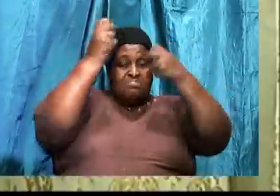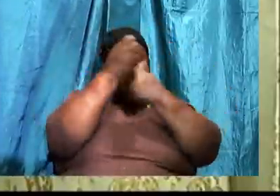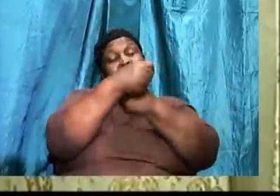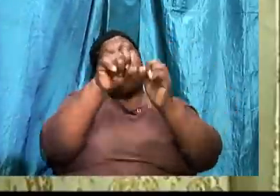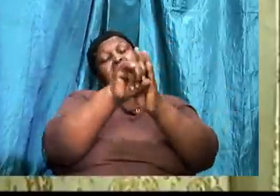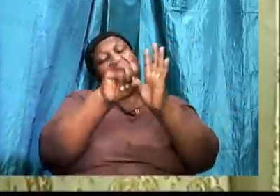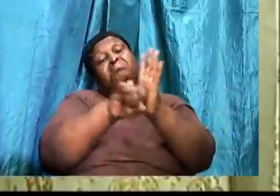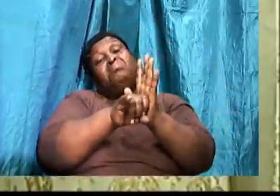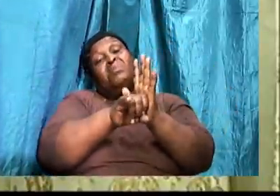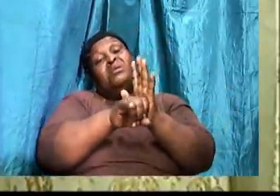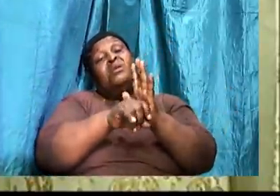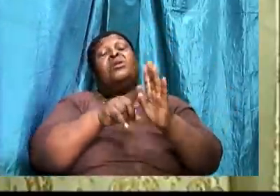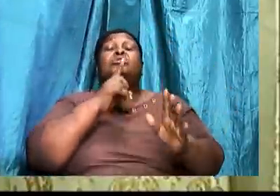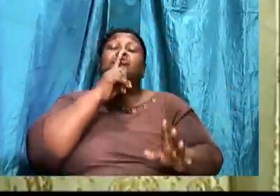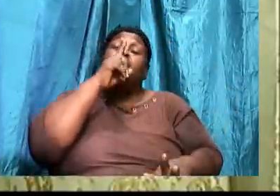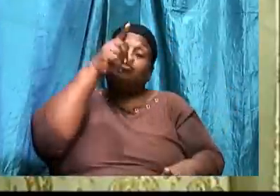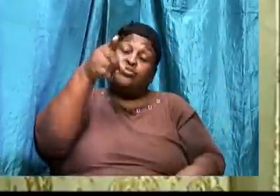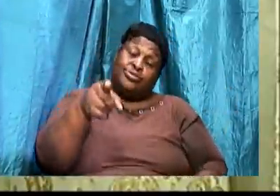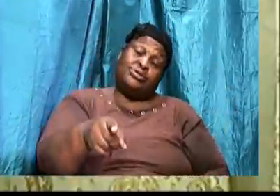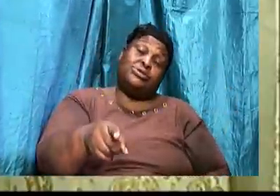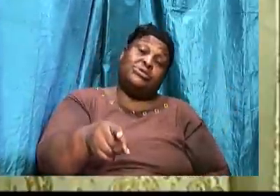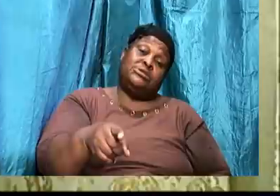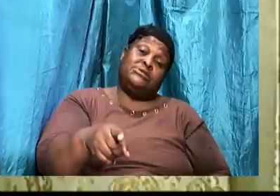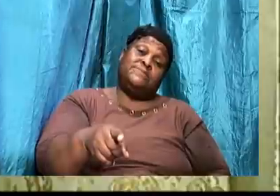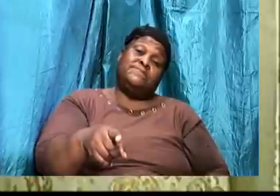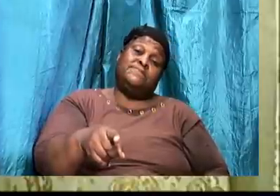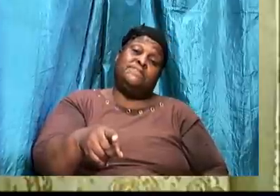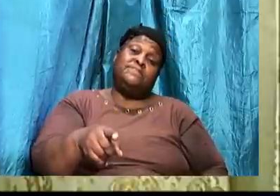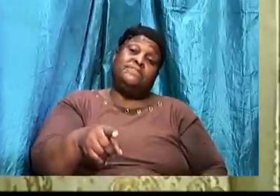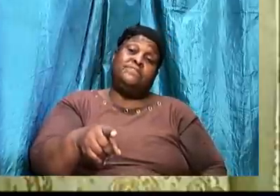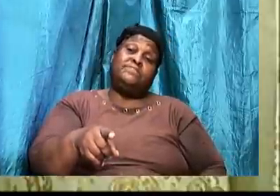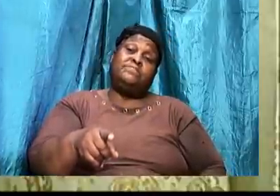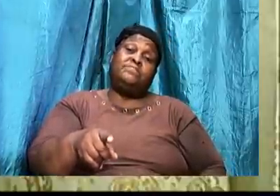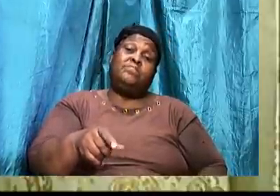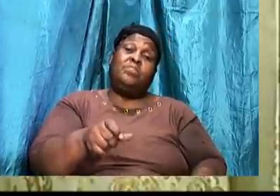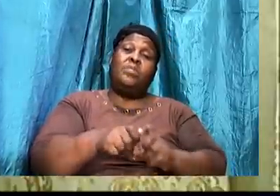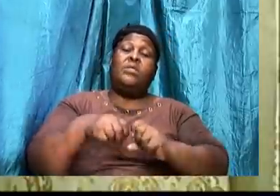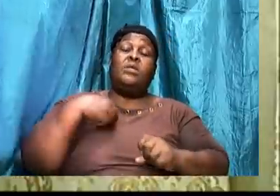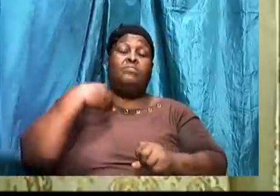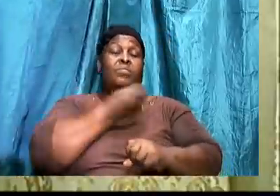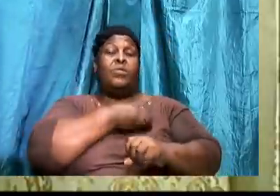Which is the assurance. The of our hope.